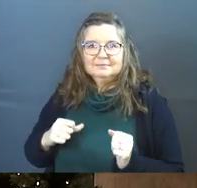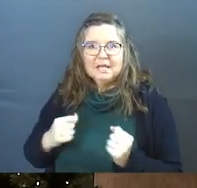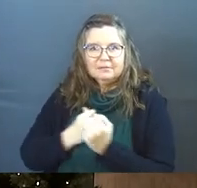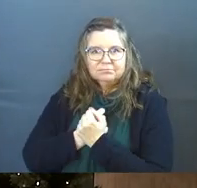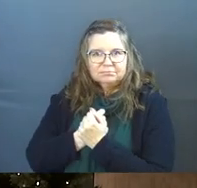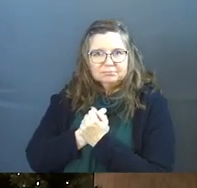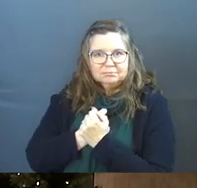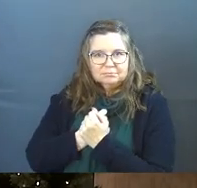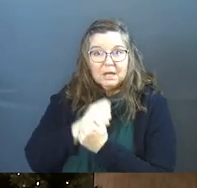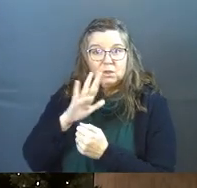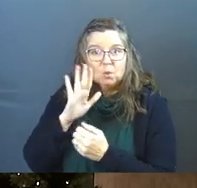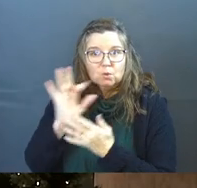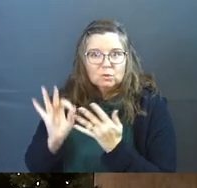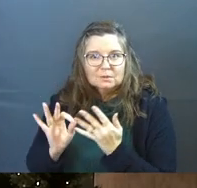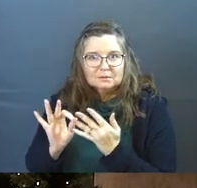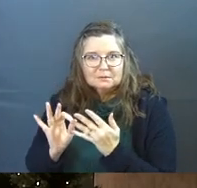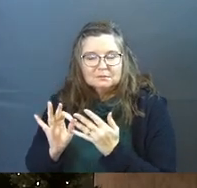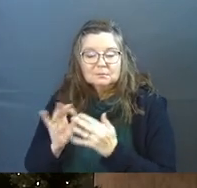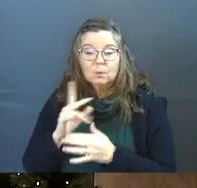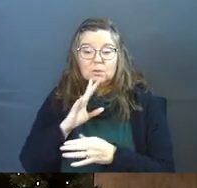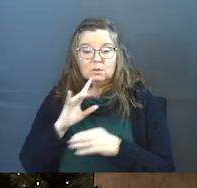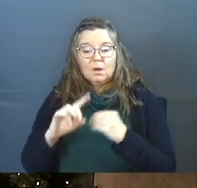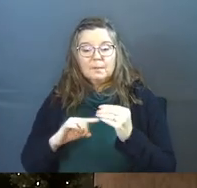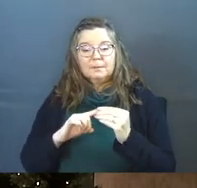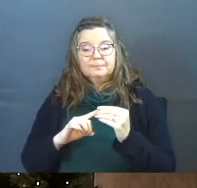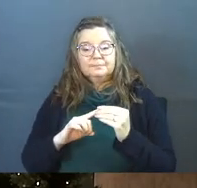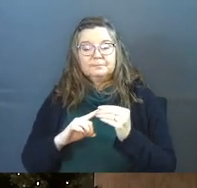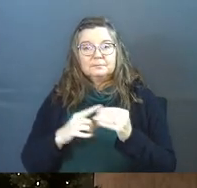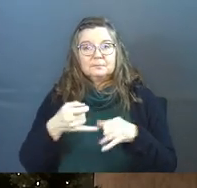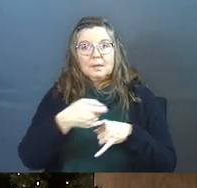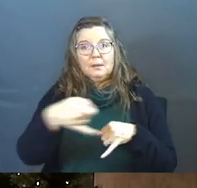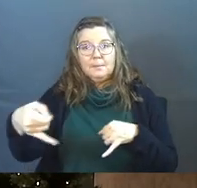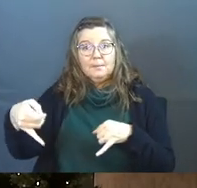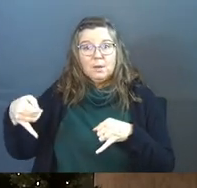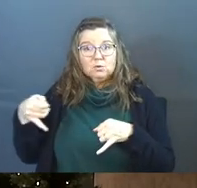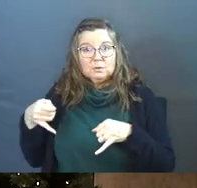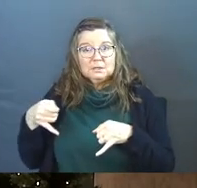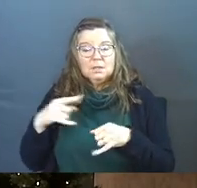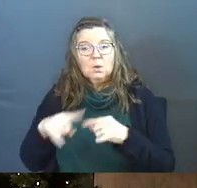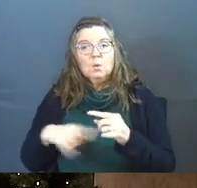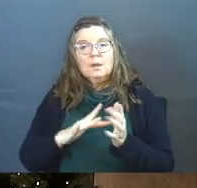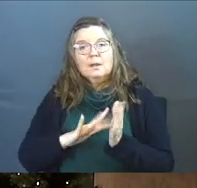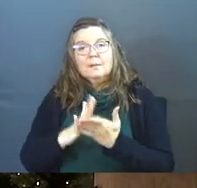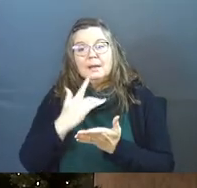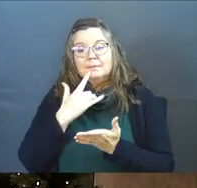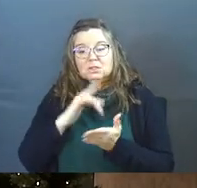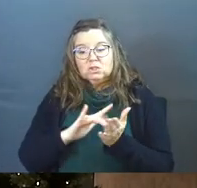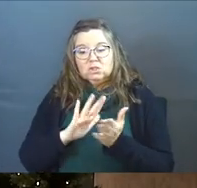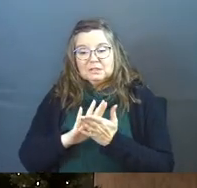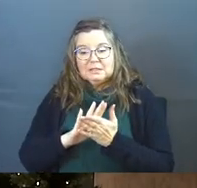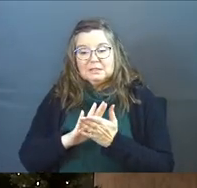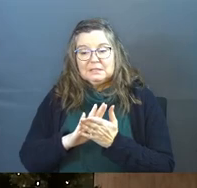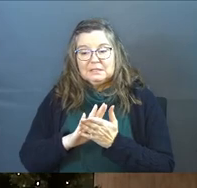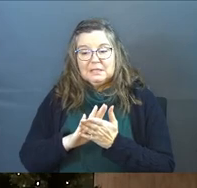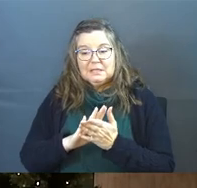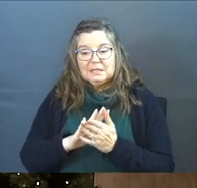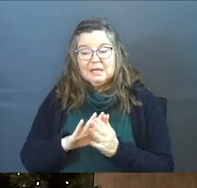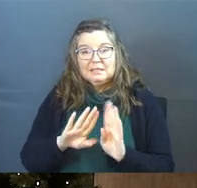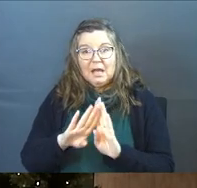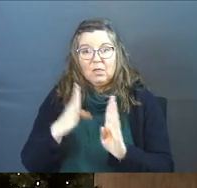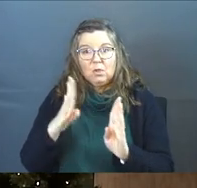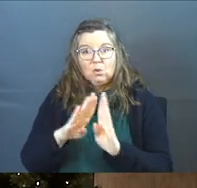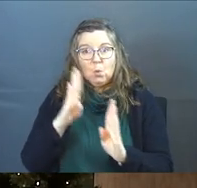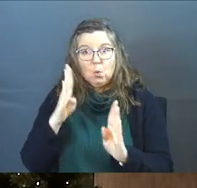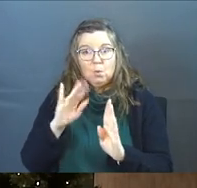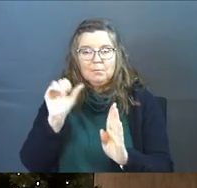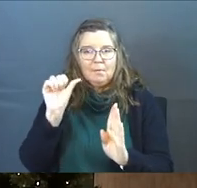It's your choice. This is what we talk about when we talk about boundaries, when the Bible says that Jesus stands at the door and knocks.